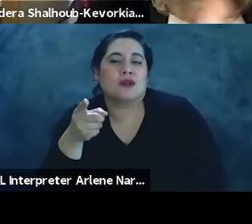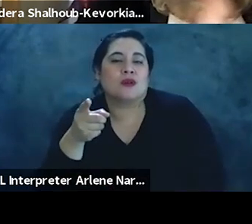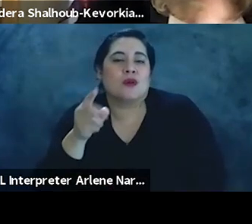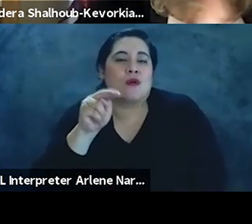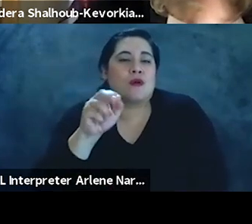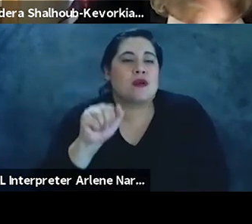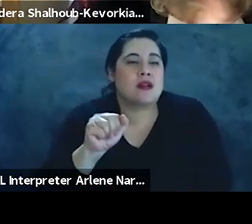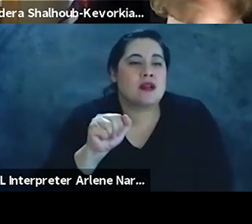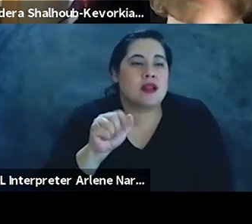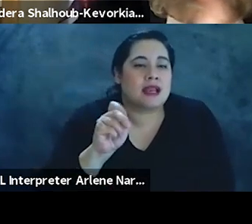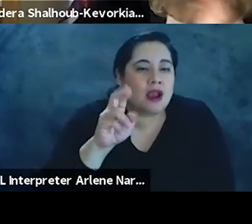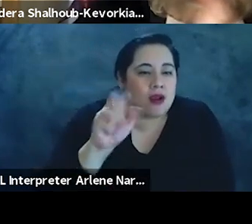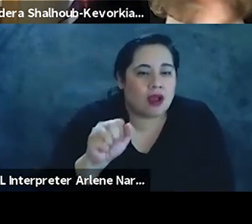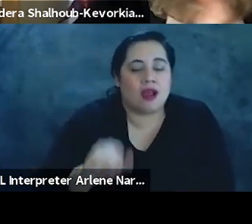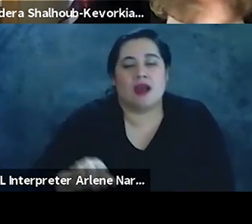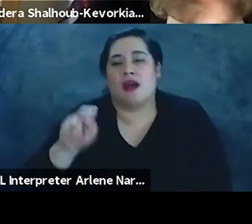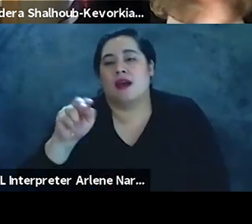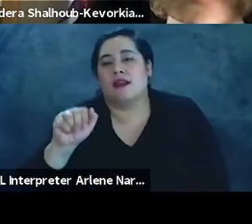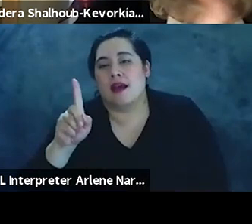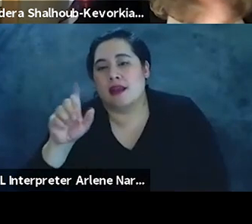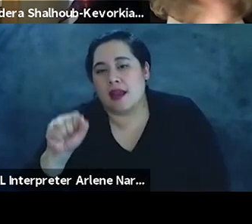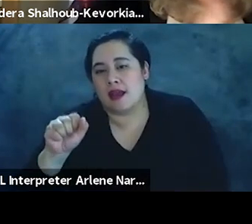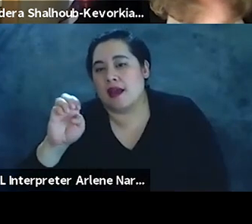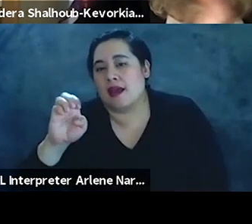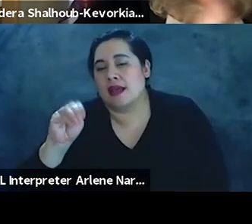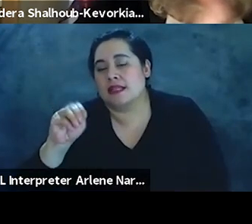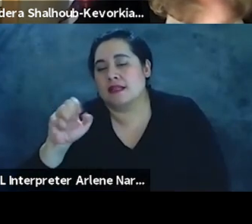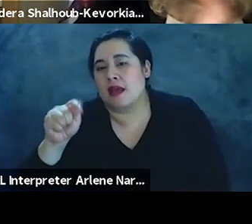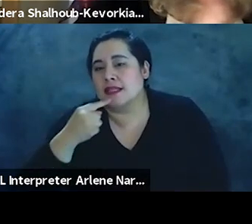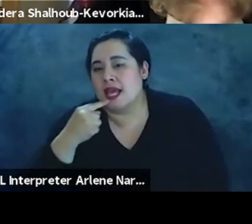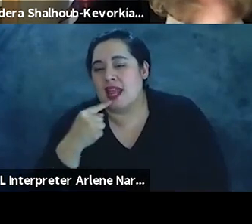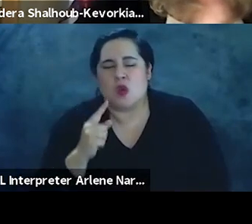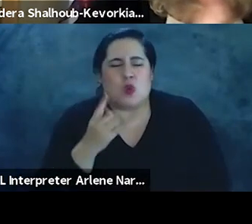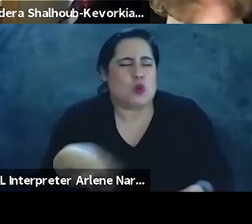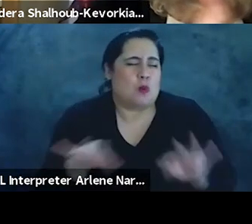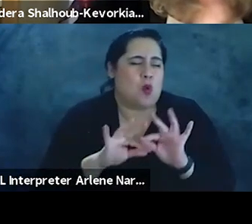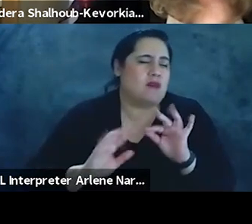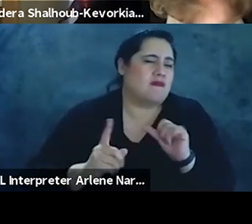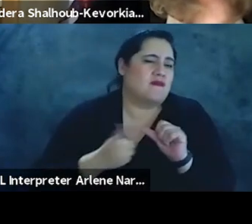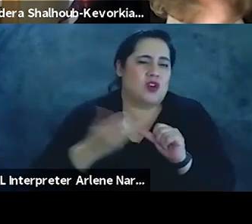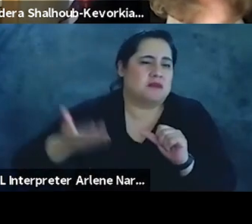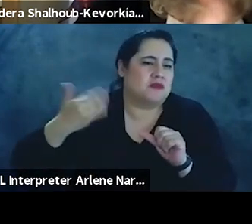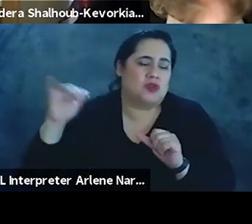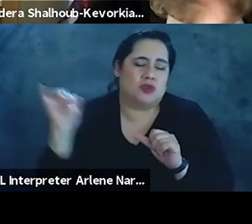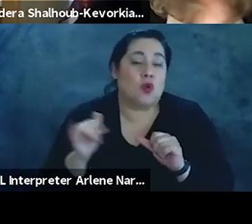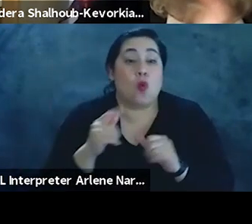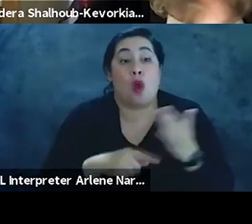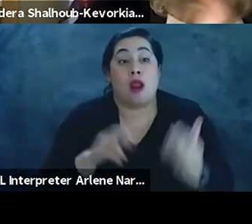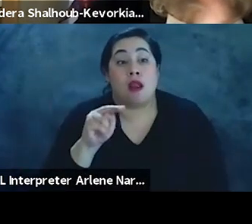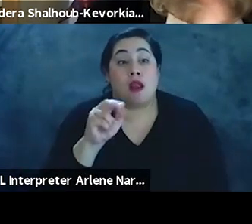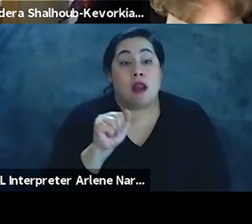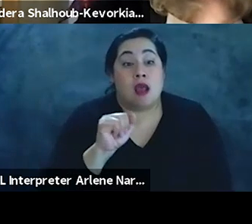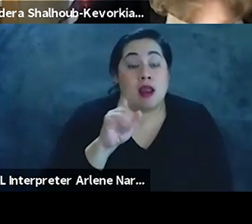Nadia, Nadia and Asmat just said as well, which, which is super important and what they said, you know, in the first round as well. I mean, what Nadia is talking about and what